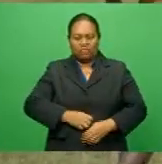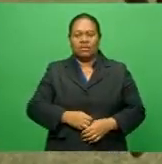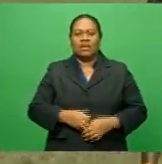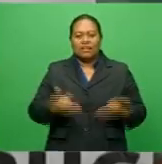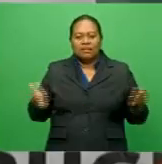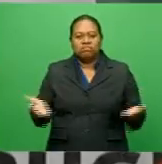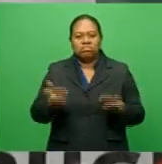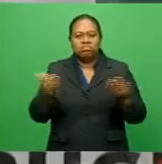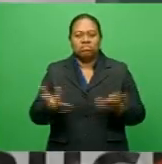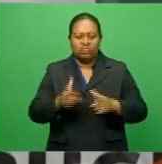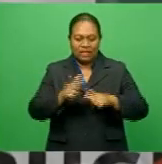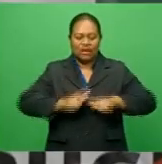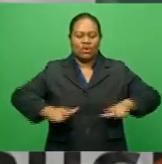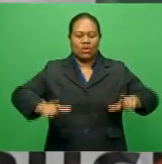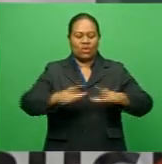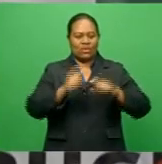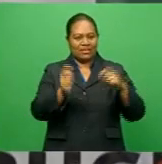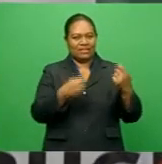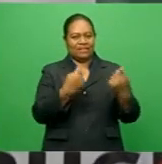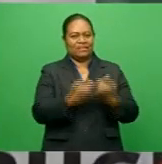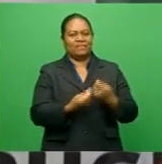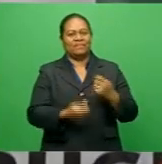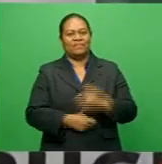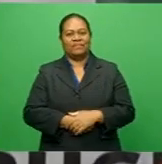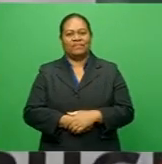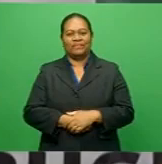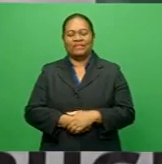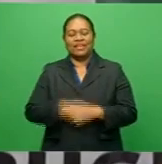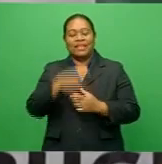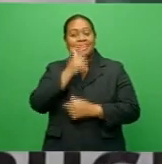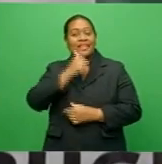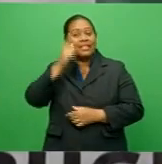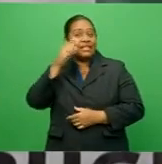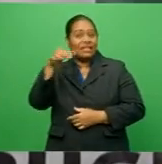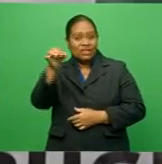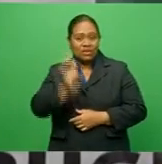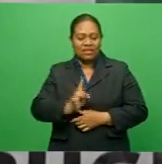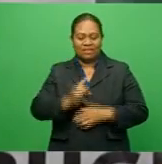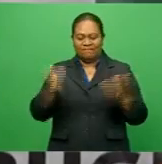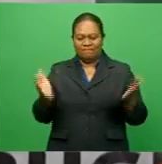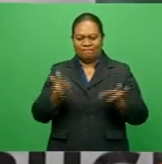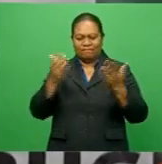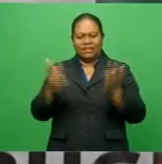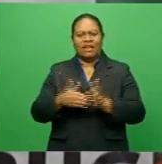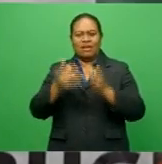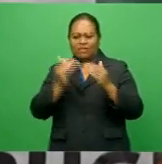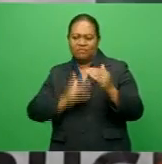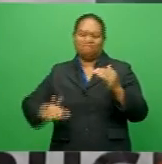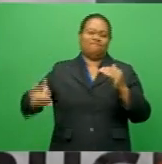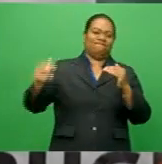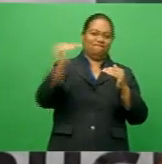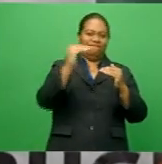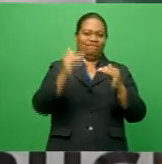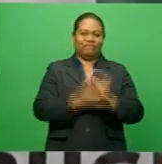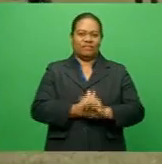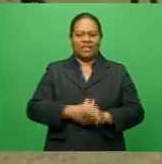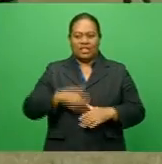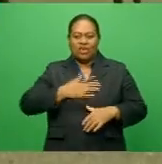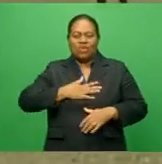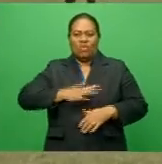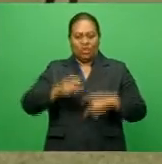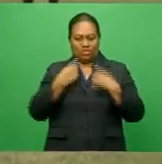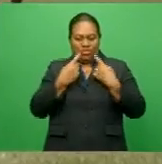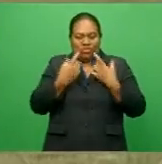rugby teams. I think from judging from the games yesterday and today, the players kind of lifted their game to try and impress the coach.